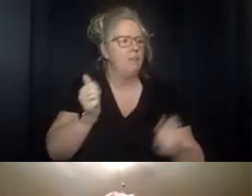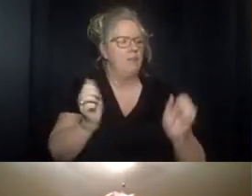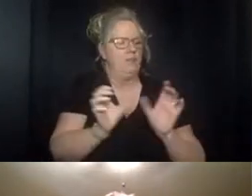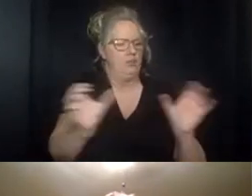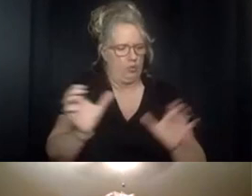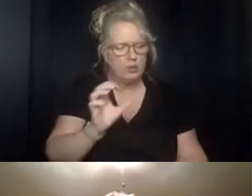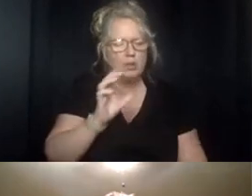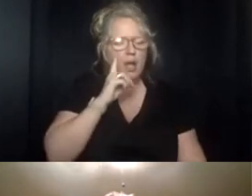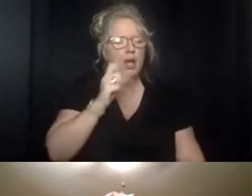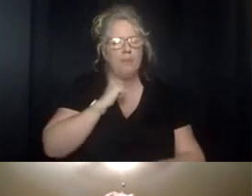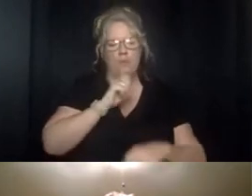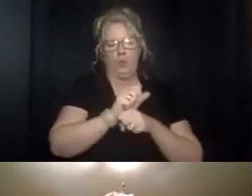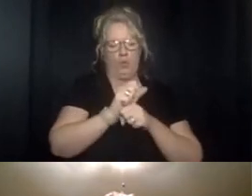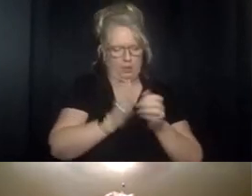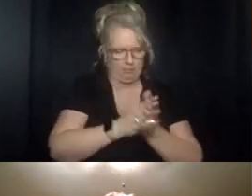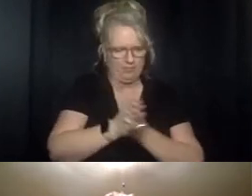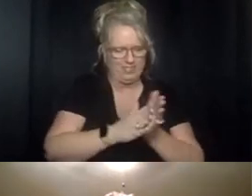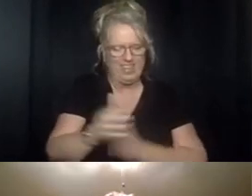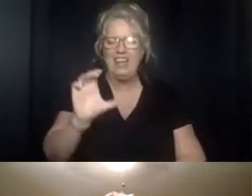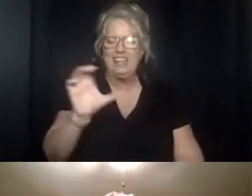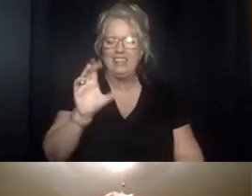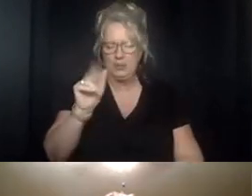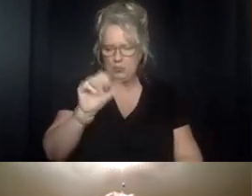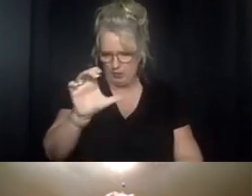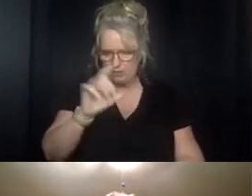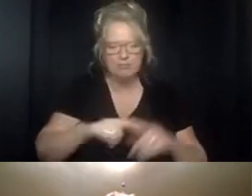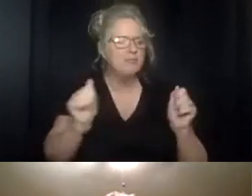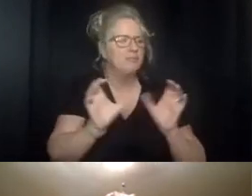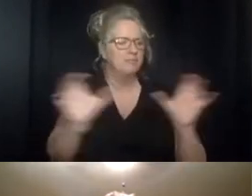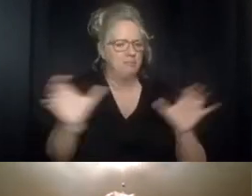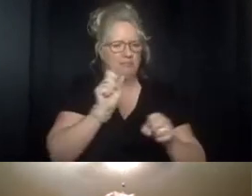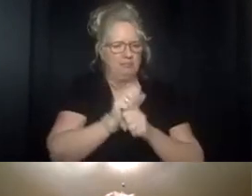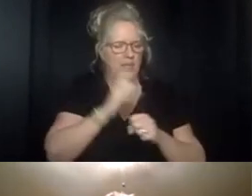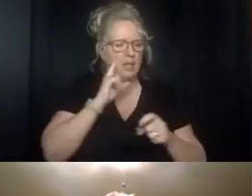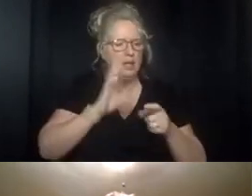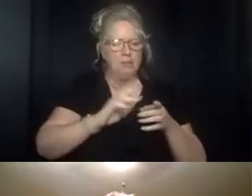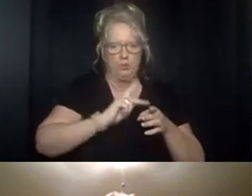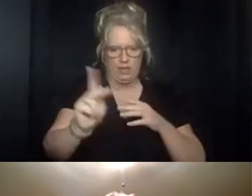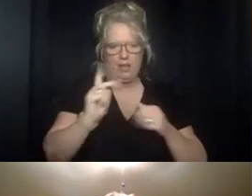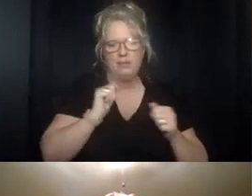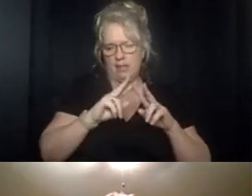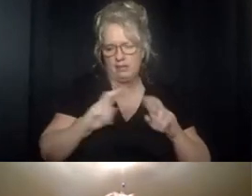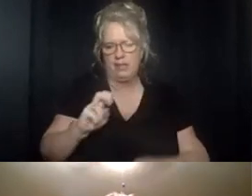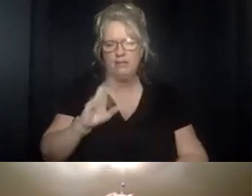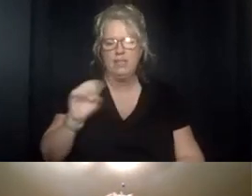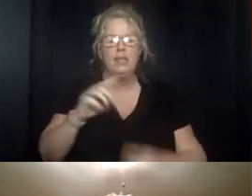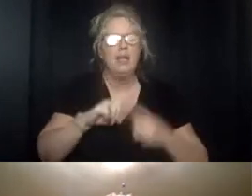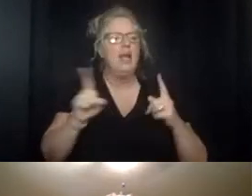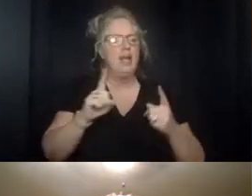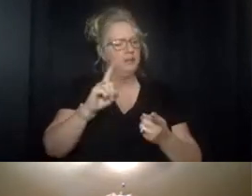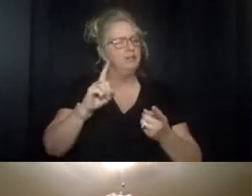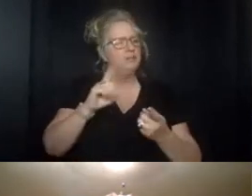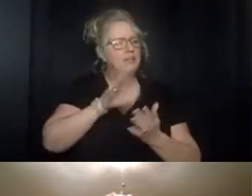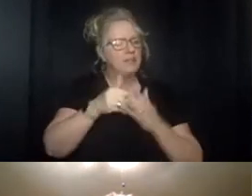incentives counselor a c-wick a certified employment support professional assess fee and a person-centered plan